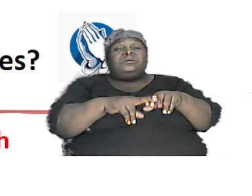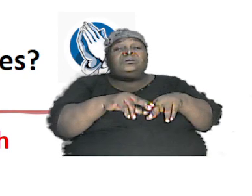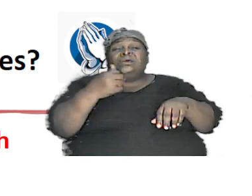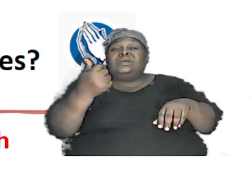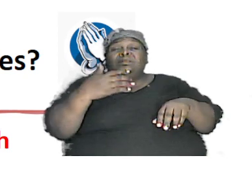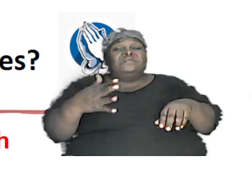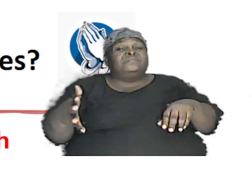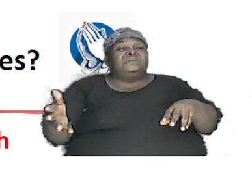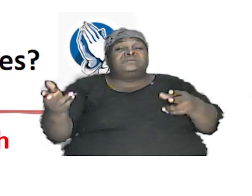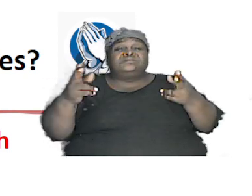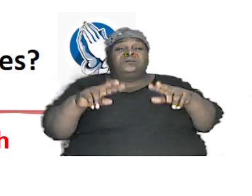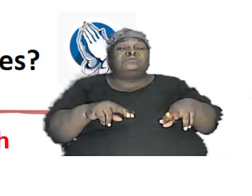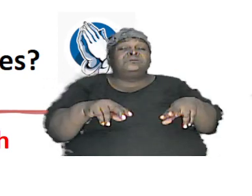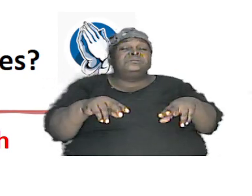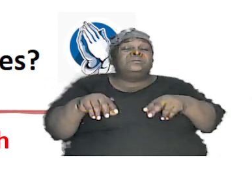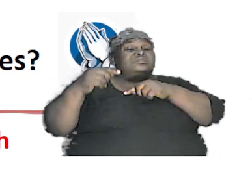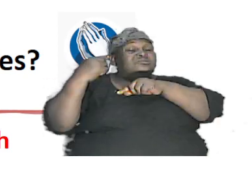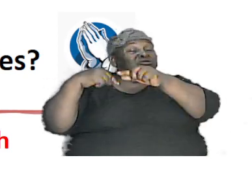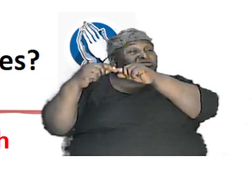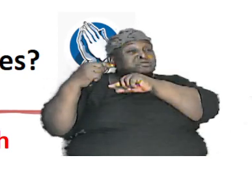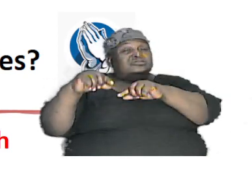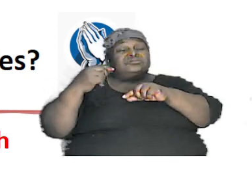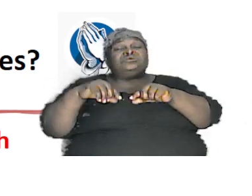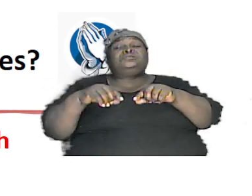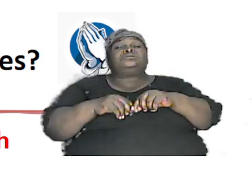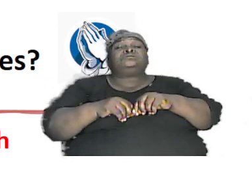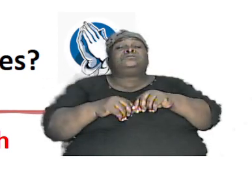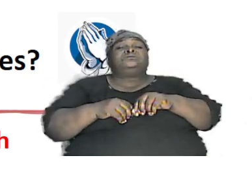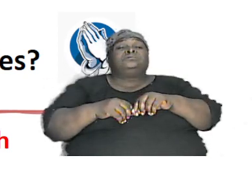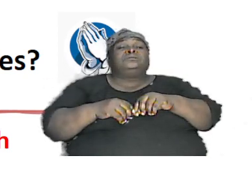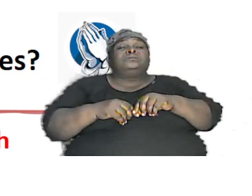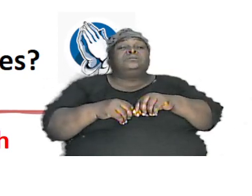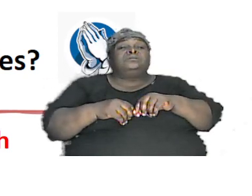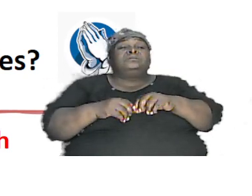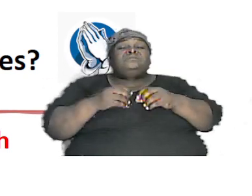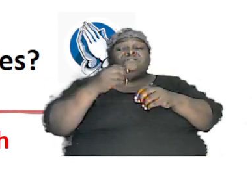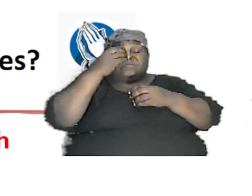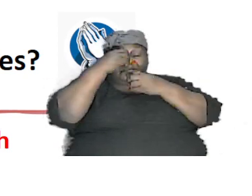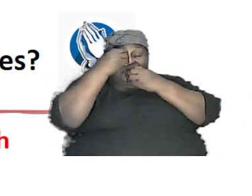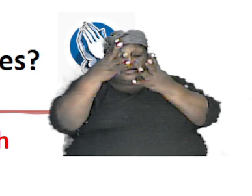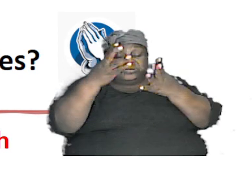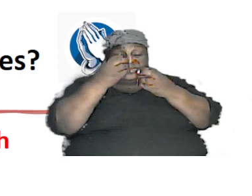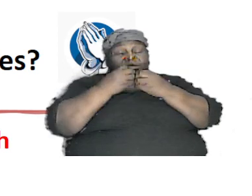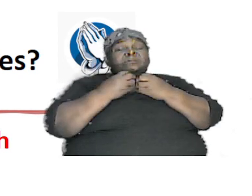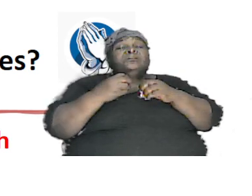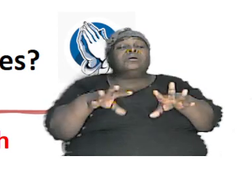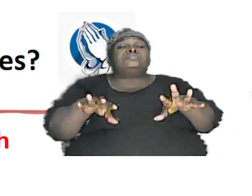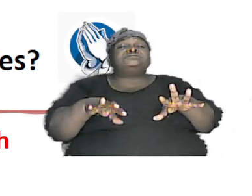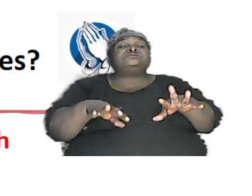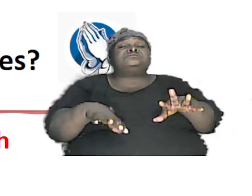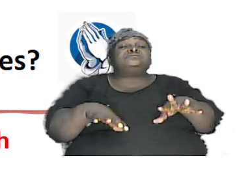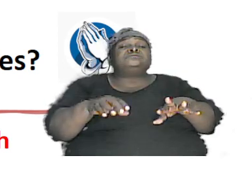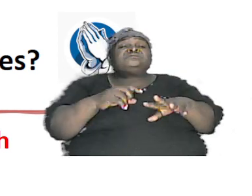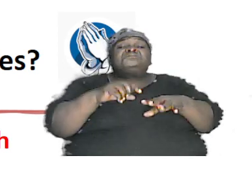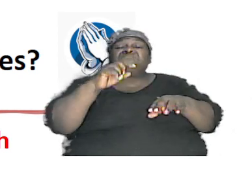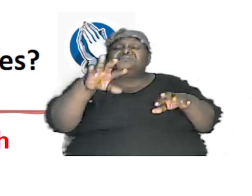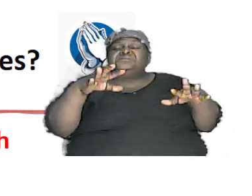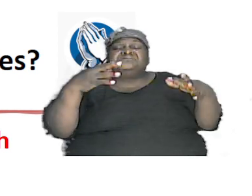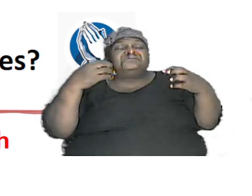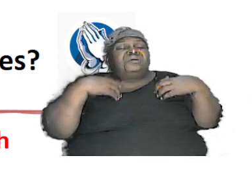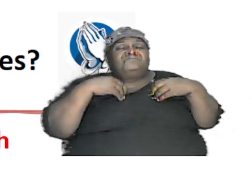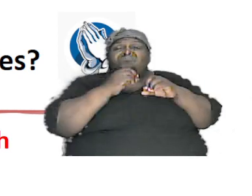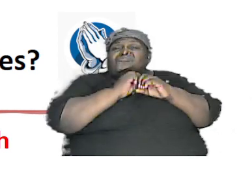within the gene pool is that information is being lost so that this has nothing to do with